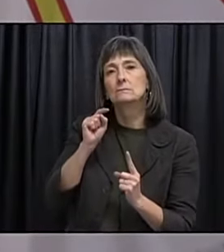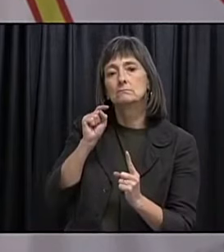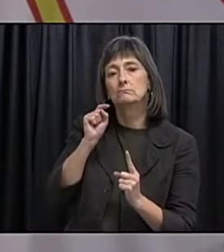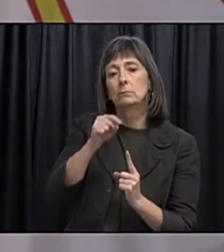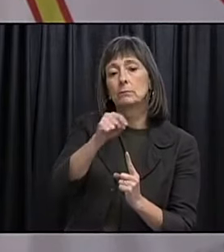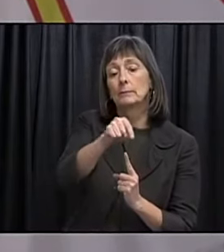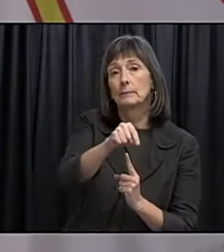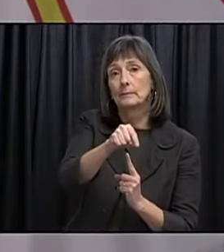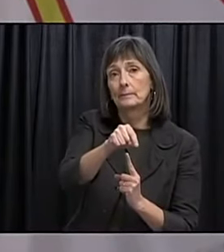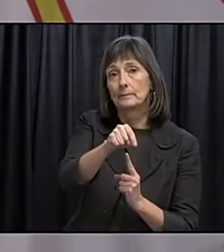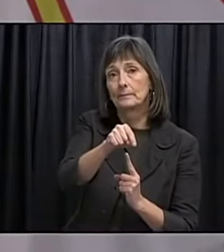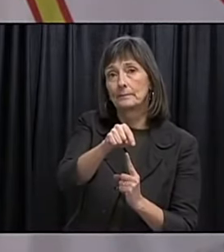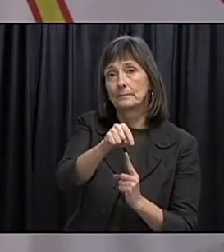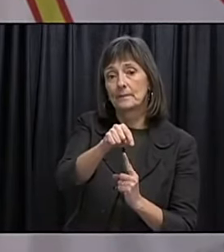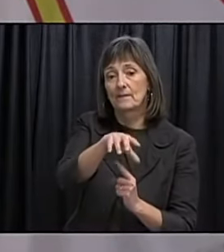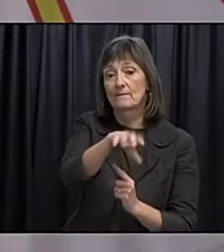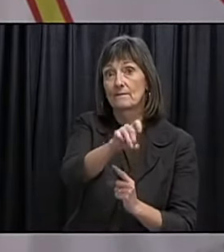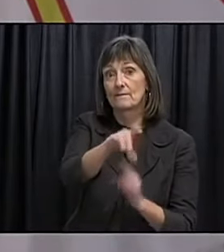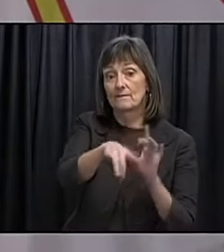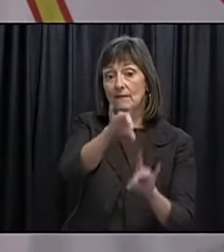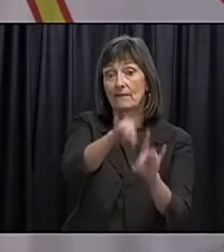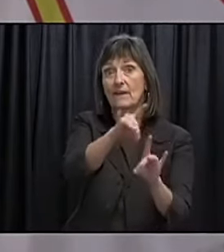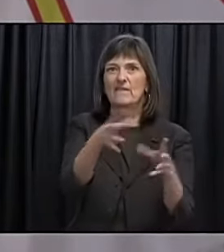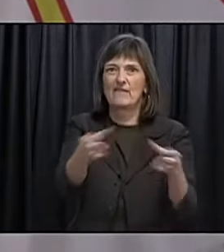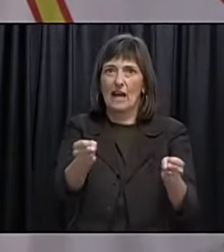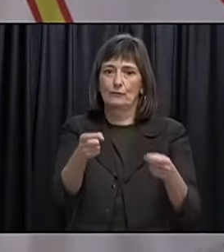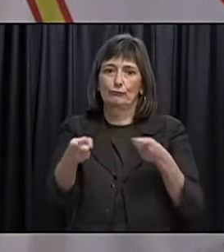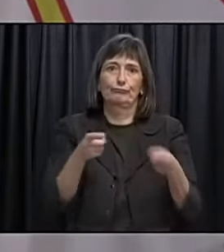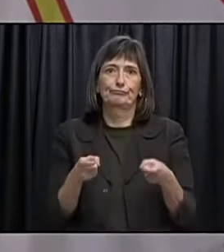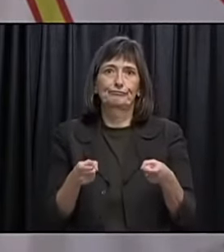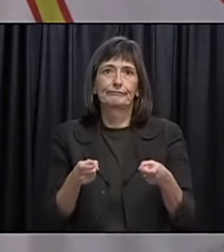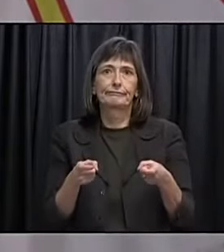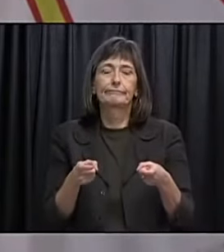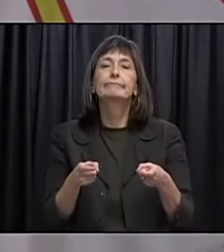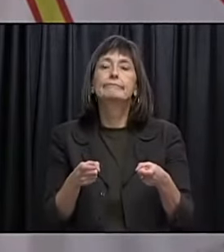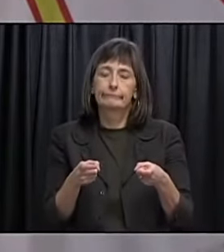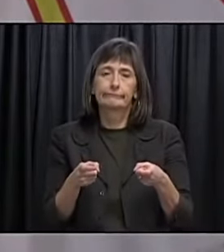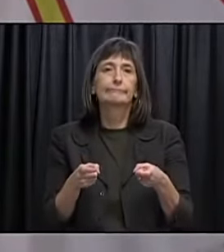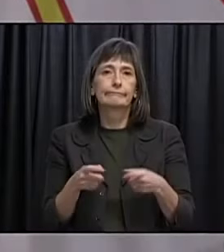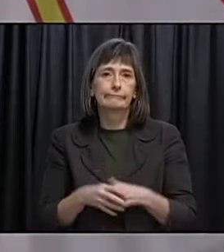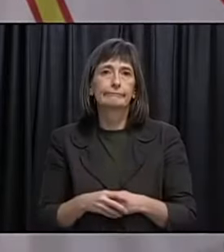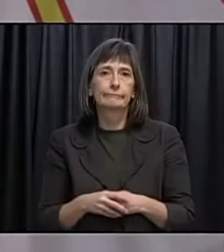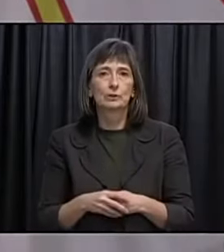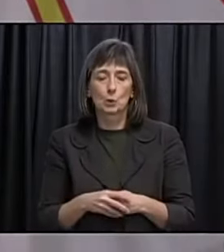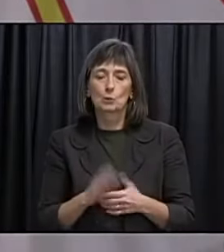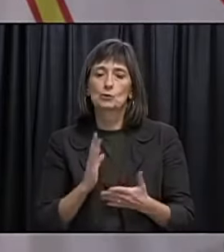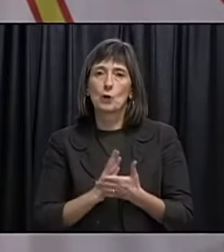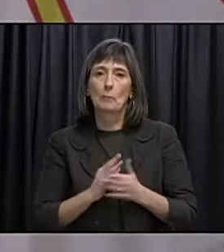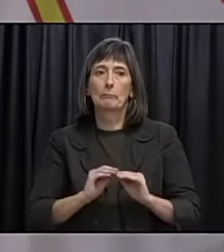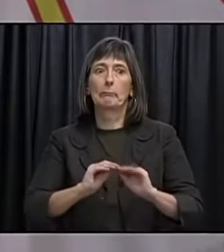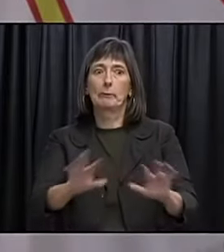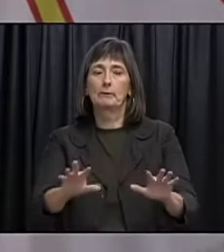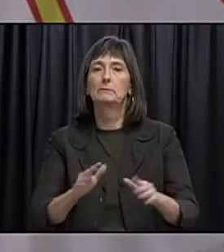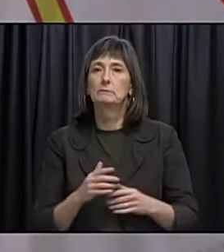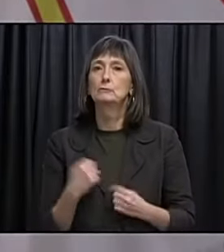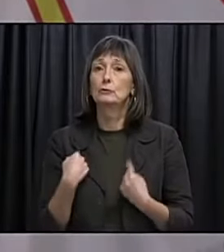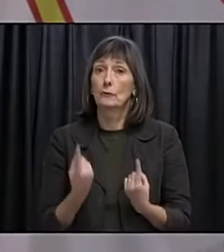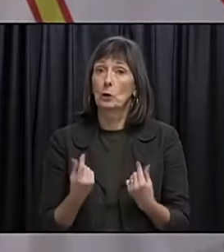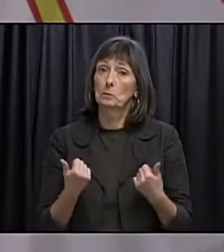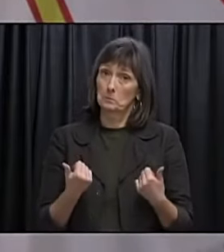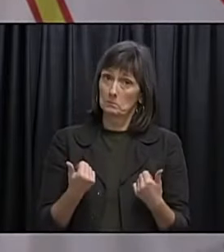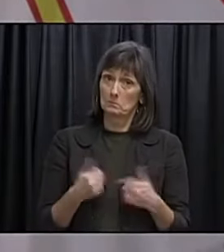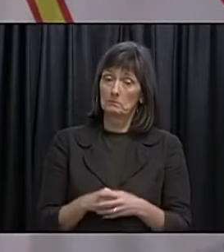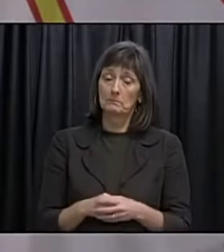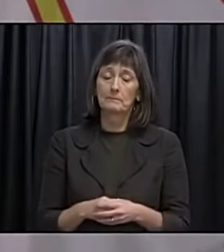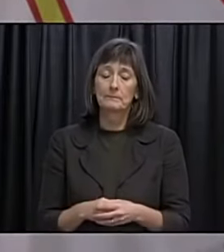be able to get a hold get control of that and and prevent further onward spread so at this point